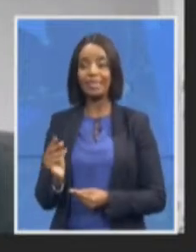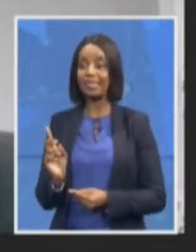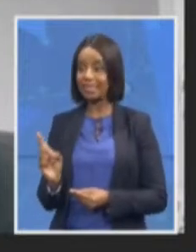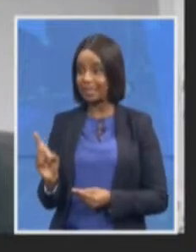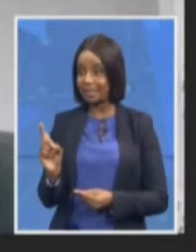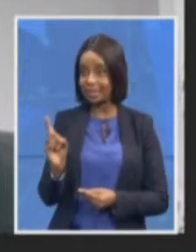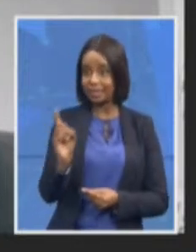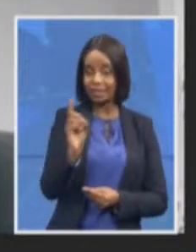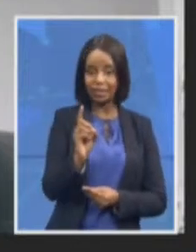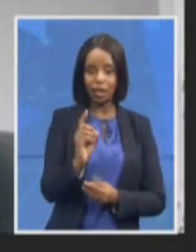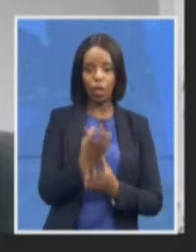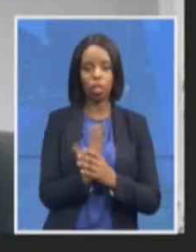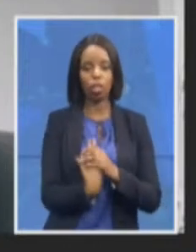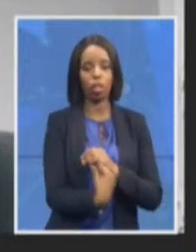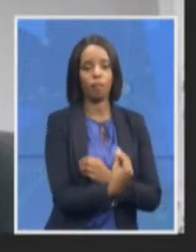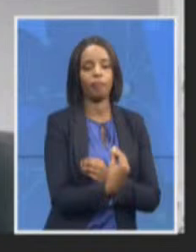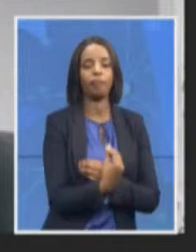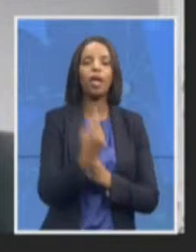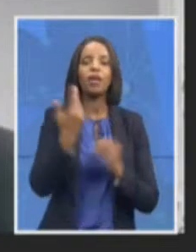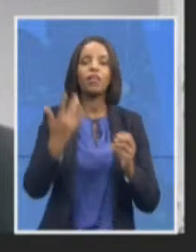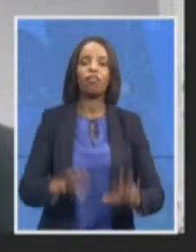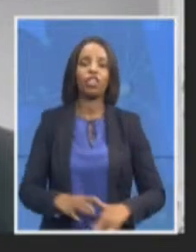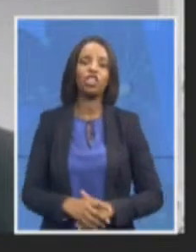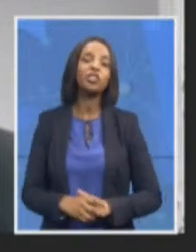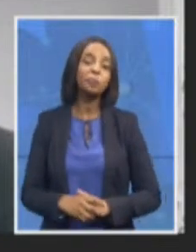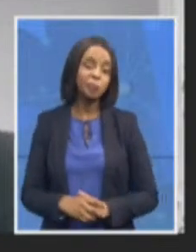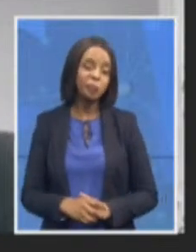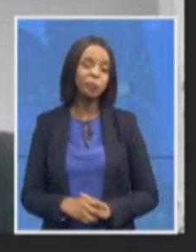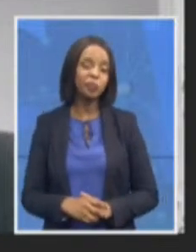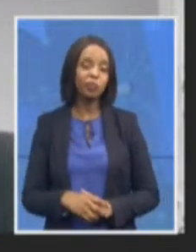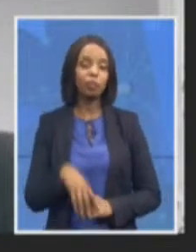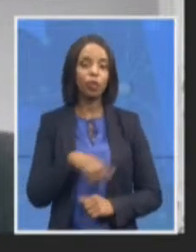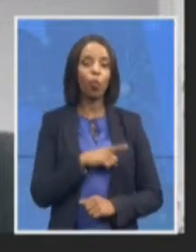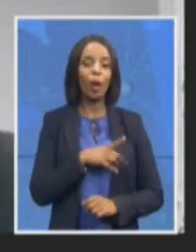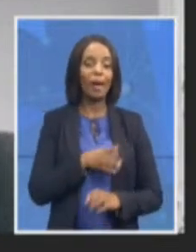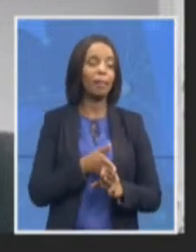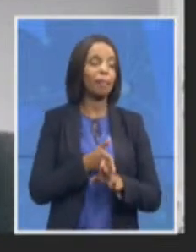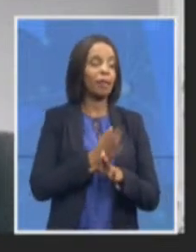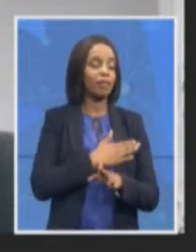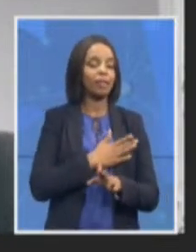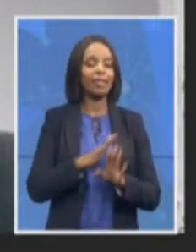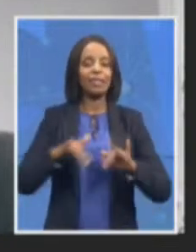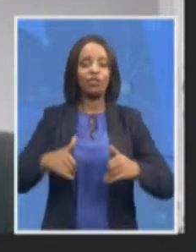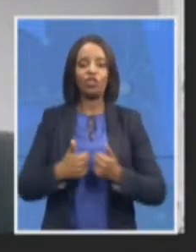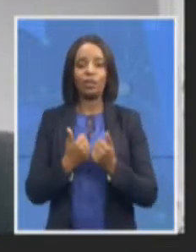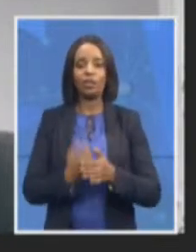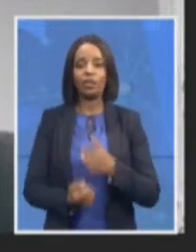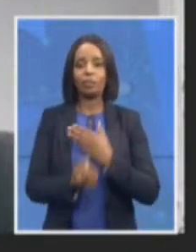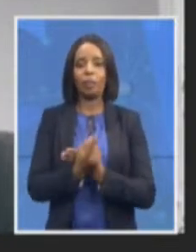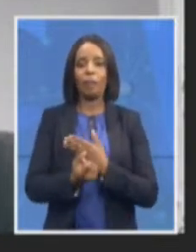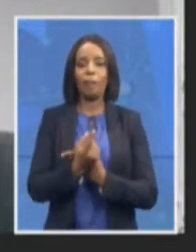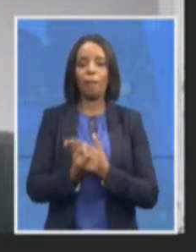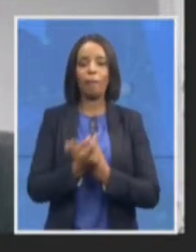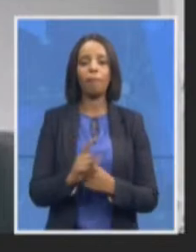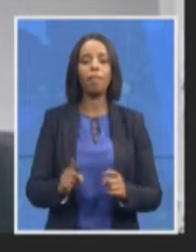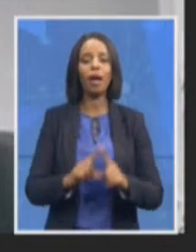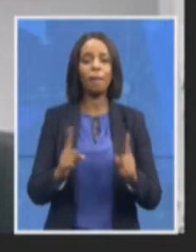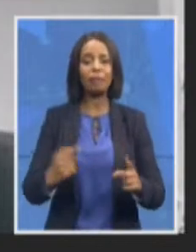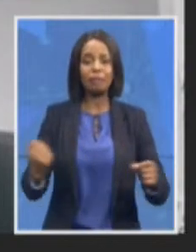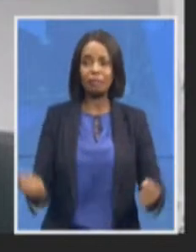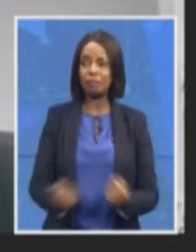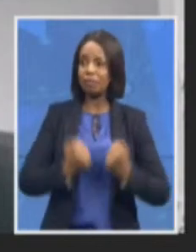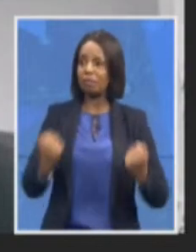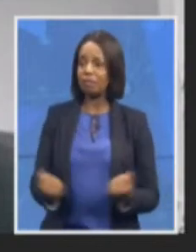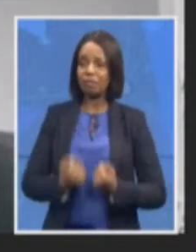of various challenges there hasn't really been a concerted effort to deal with this really important